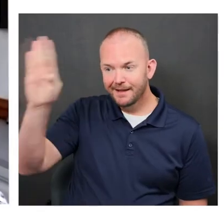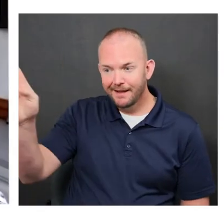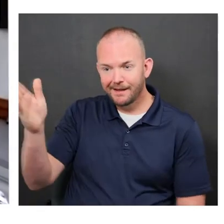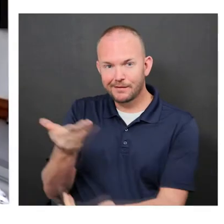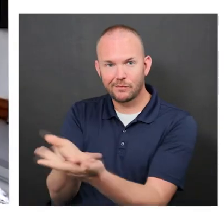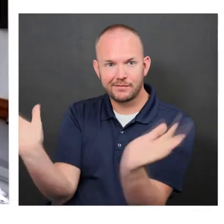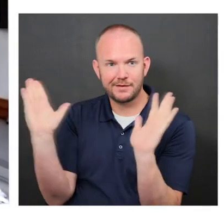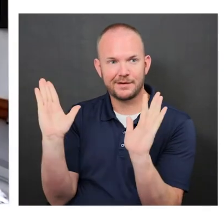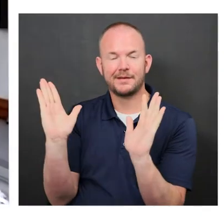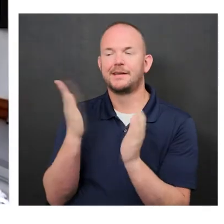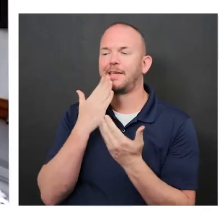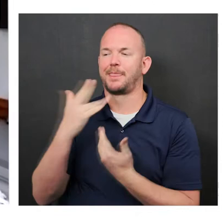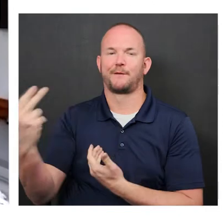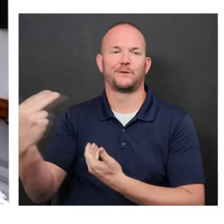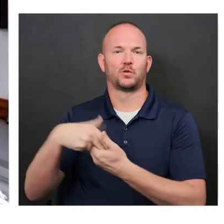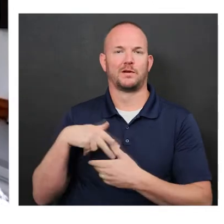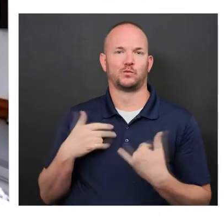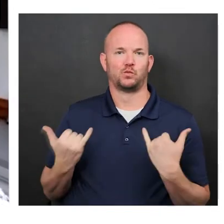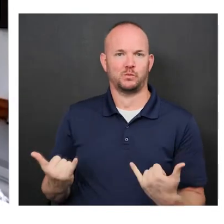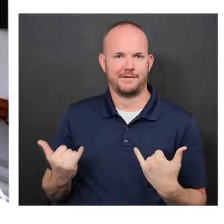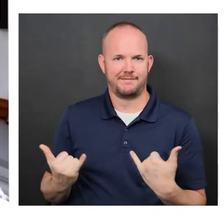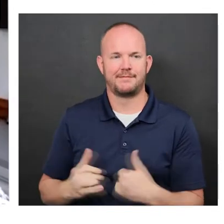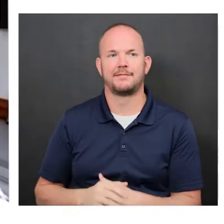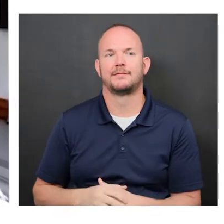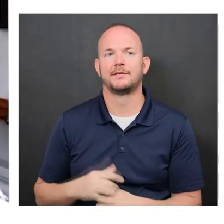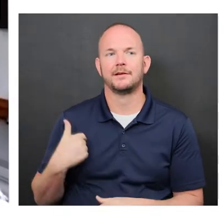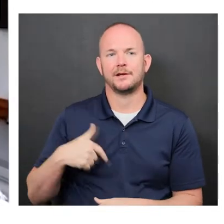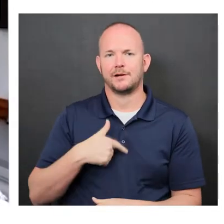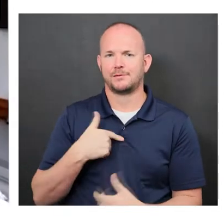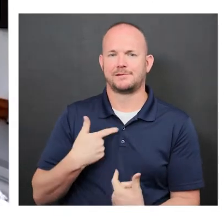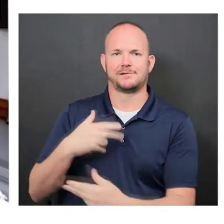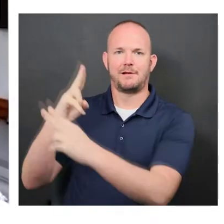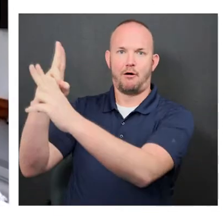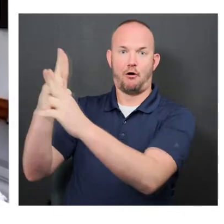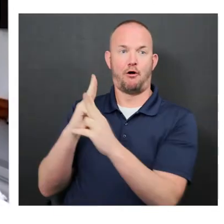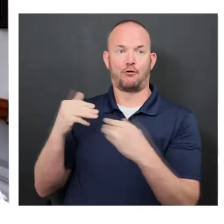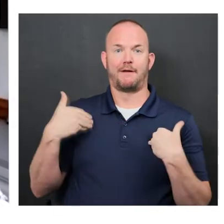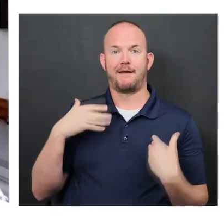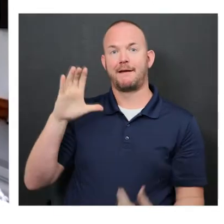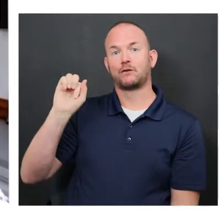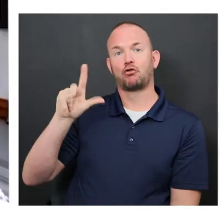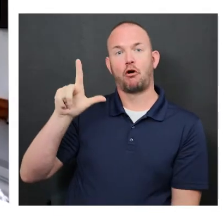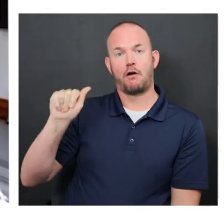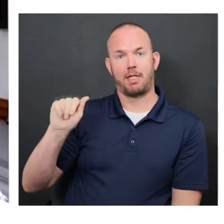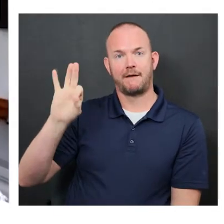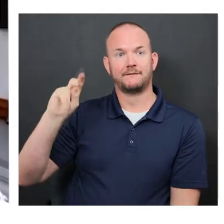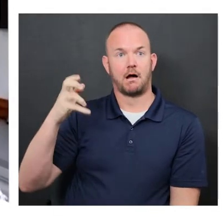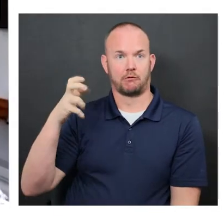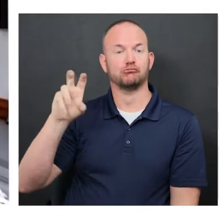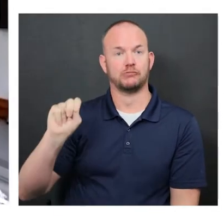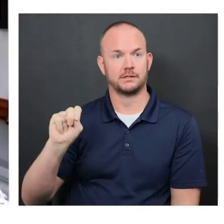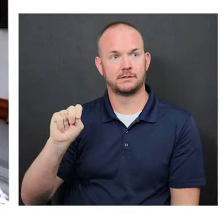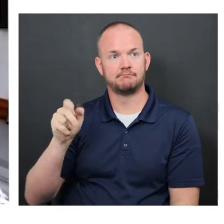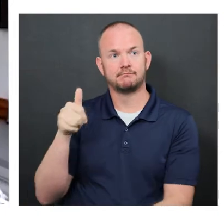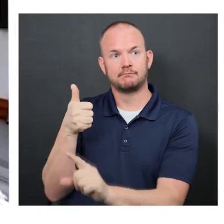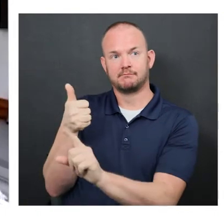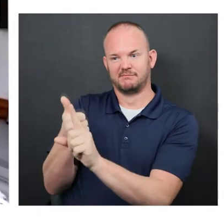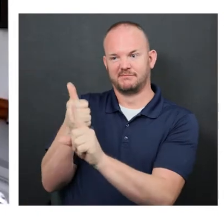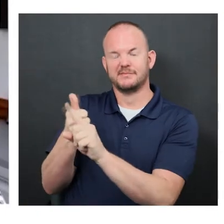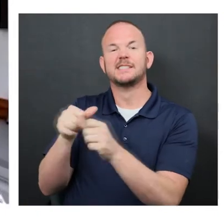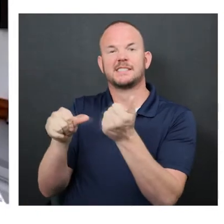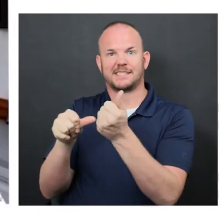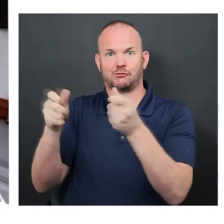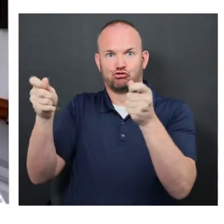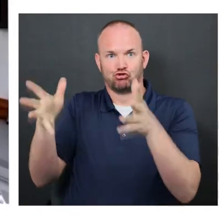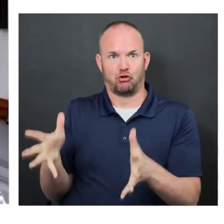Hello everybody and thank you for joining us today. We are privileged to have Carla Fogarin who is the Assistant